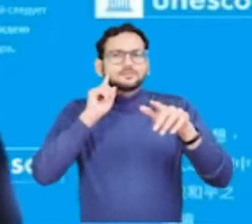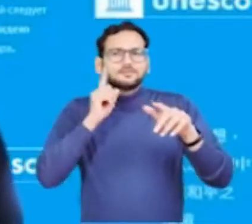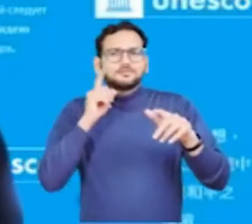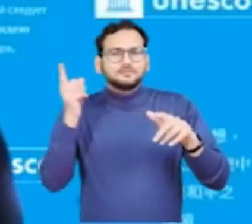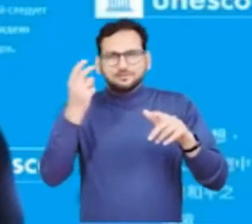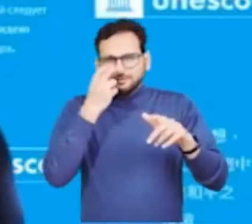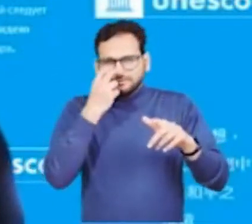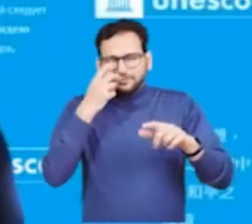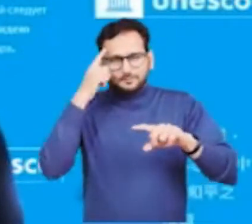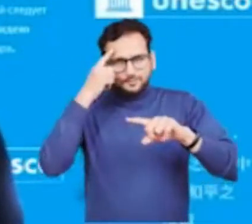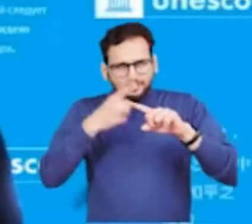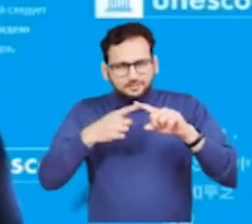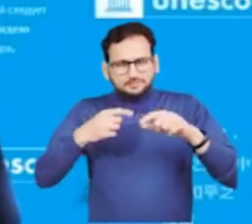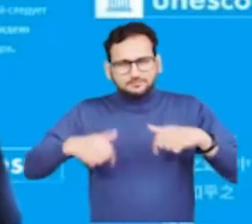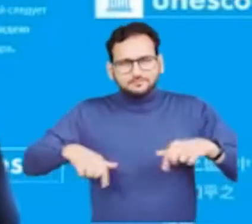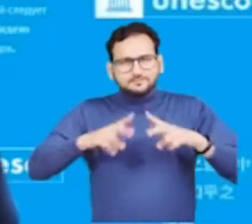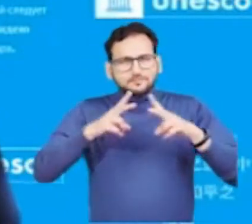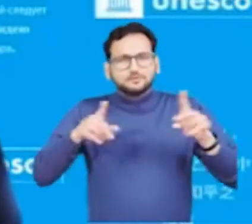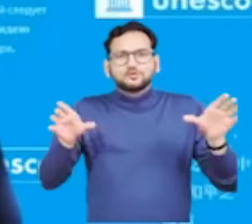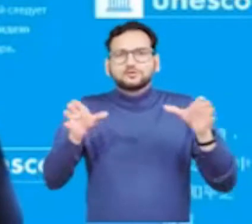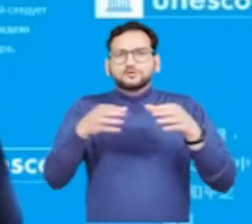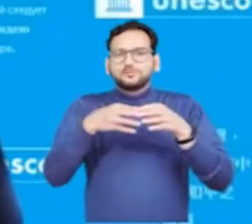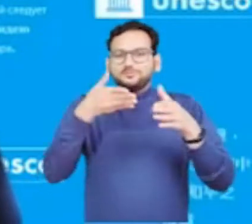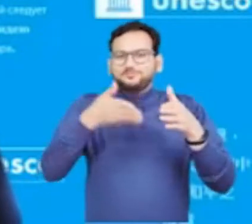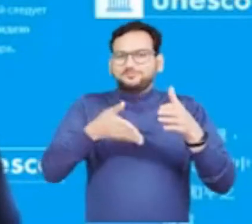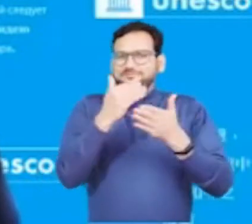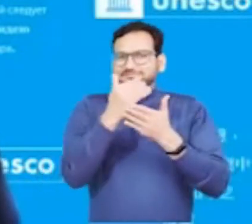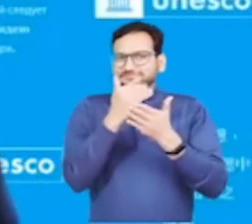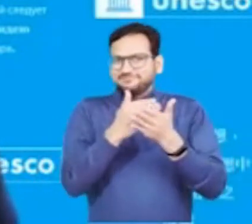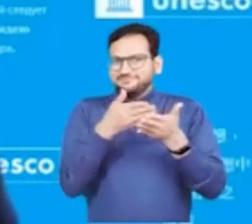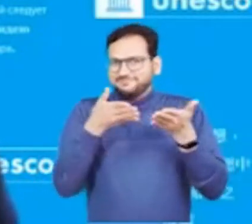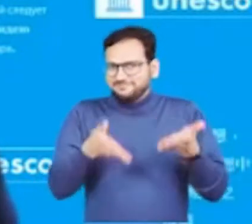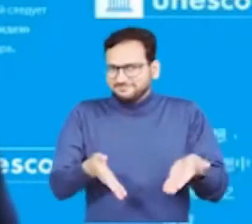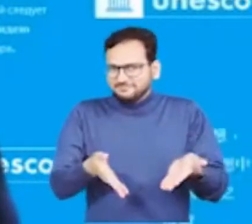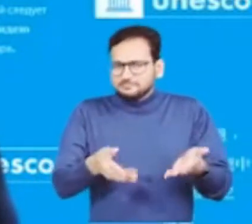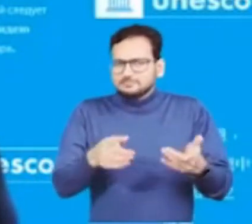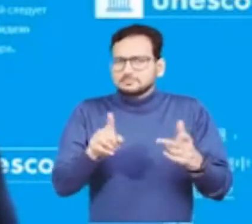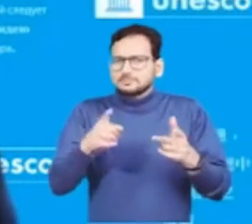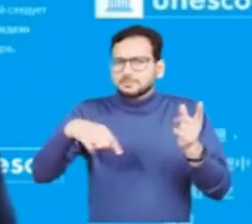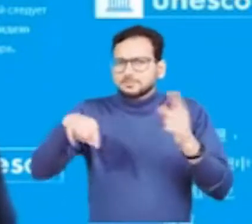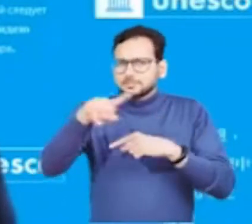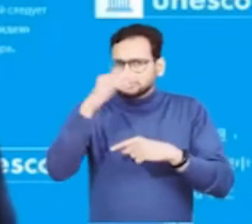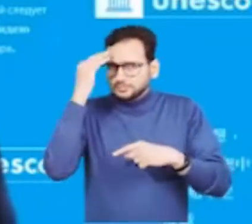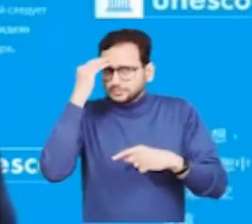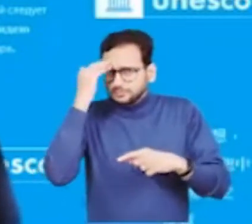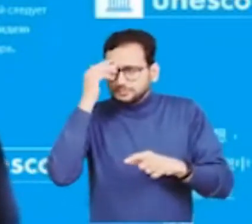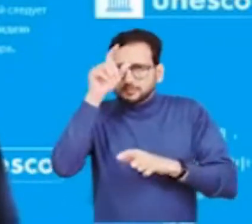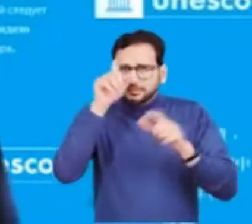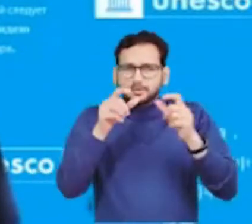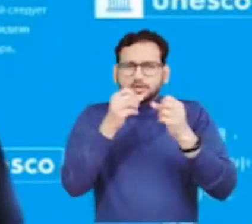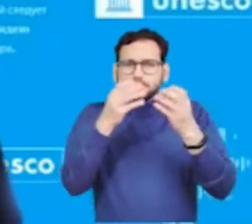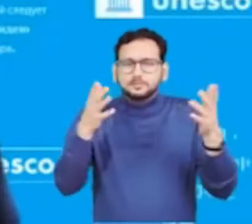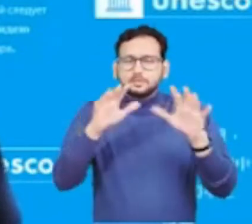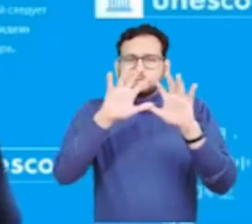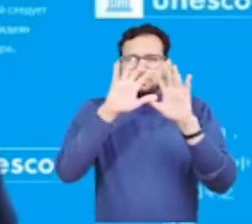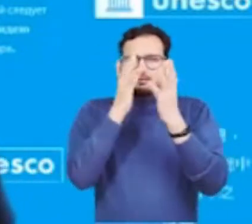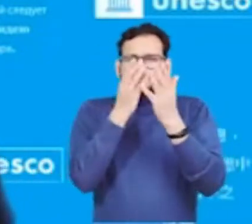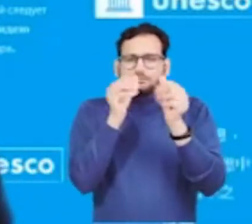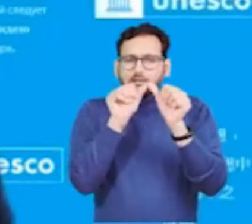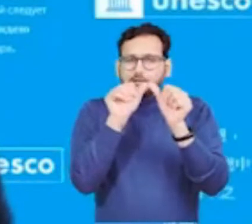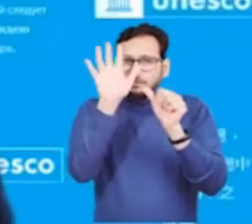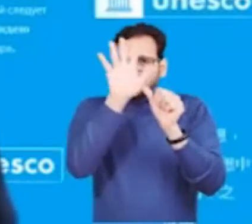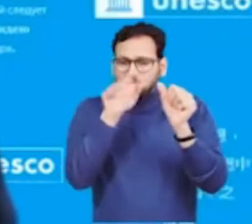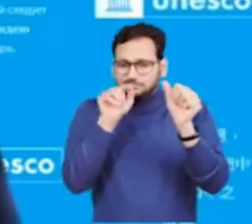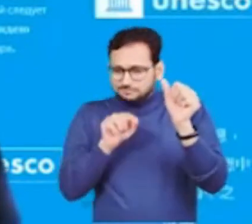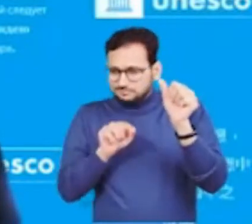persons with disabilities in the region are usually twice as likely as their general population to be unemployed? Persons with disabilities